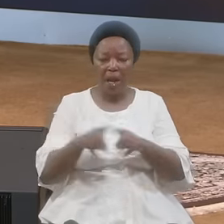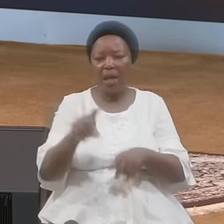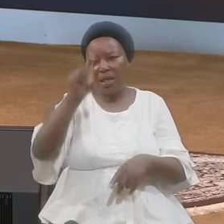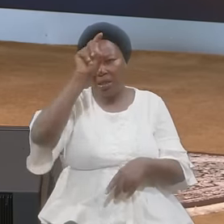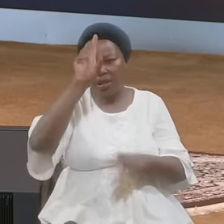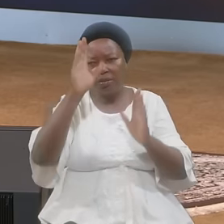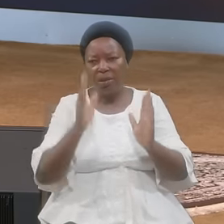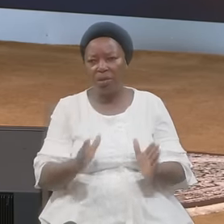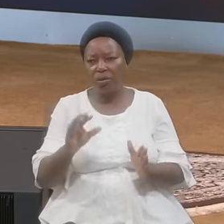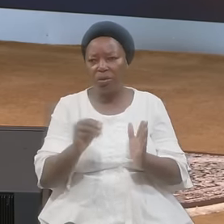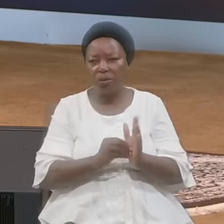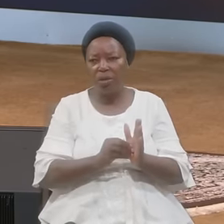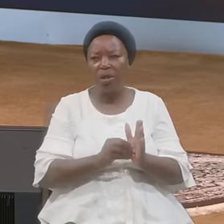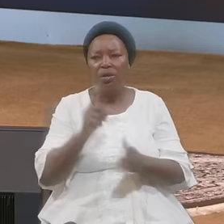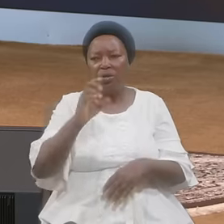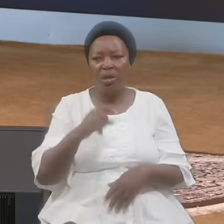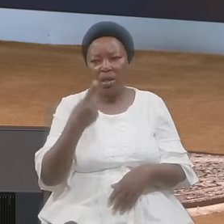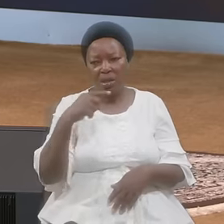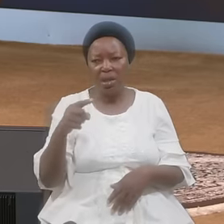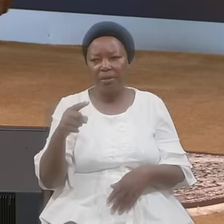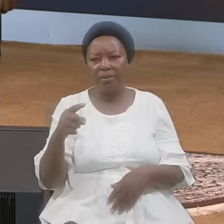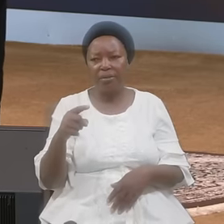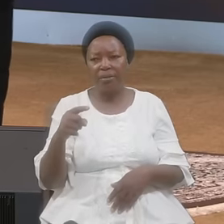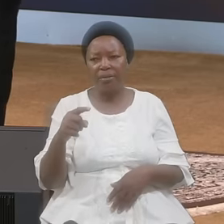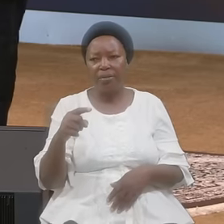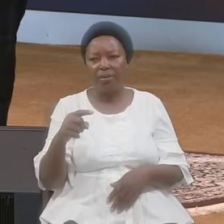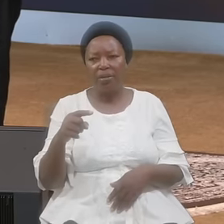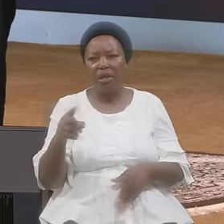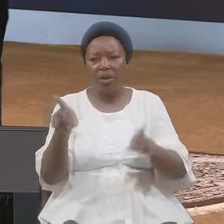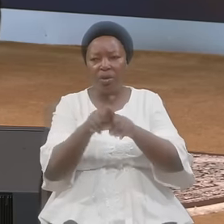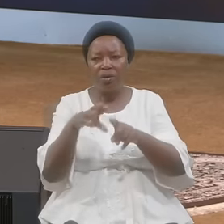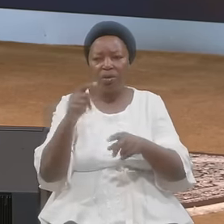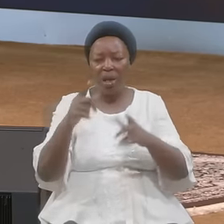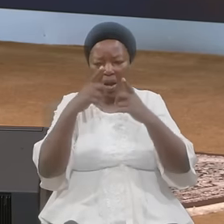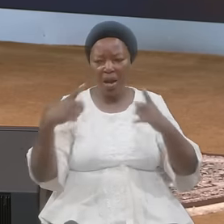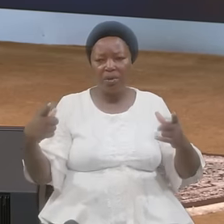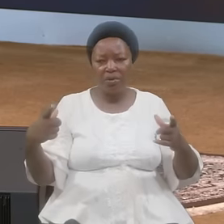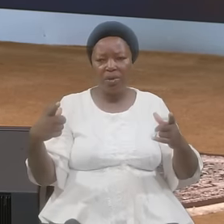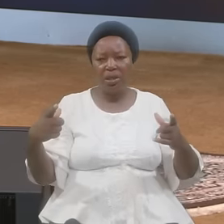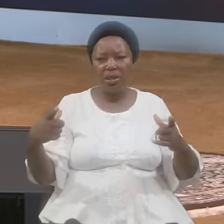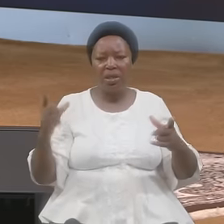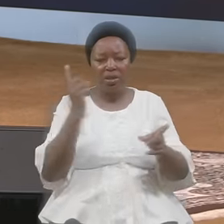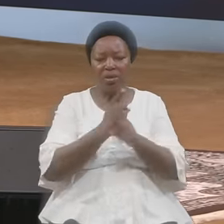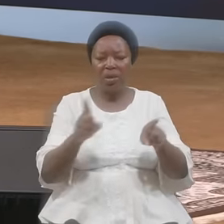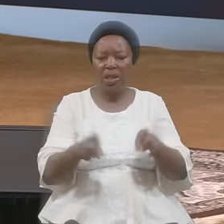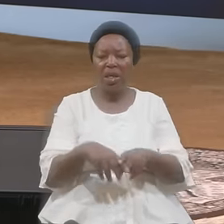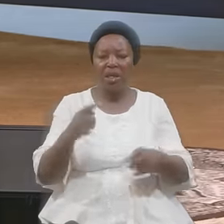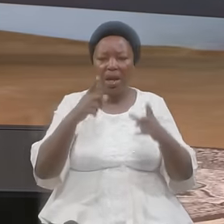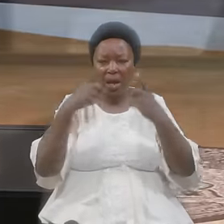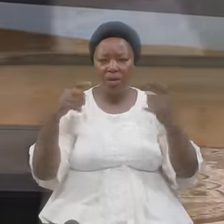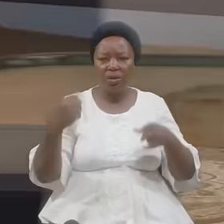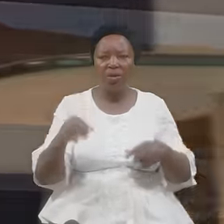You can tell Even the Language Like the Language Of